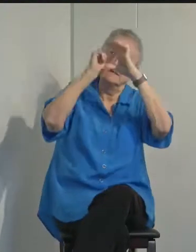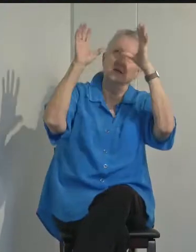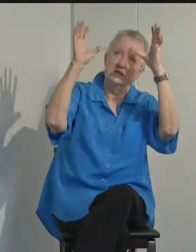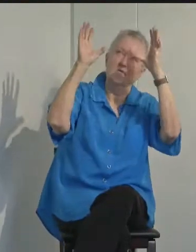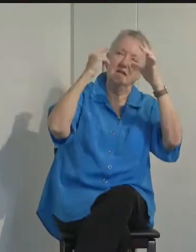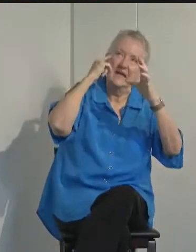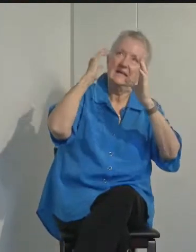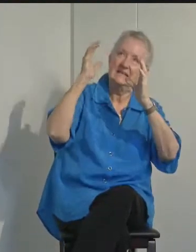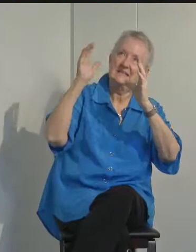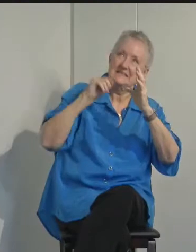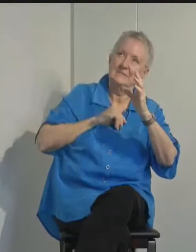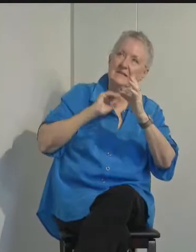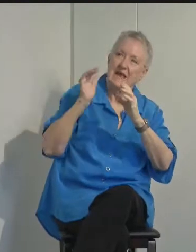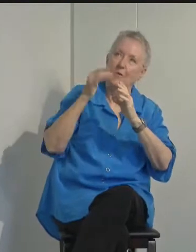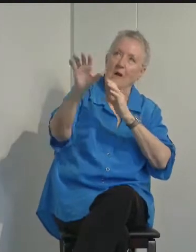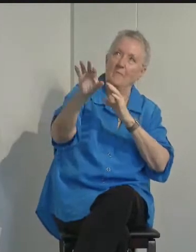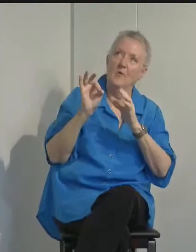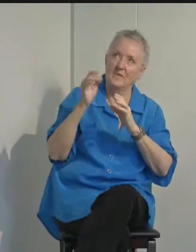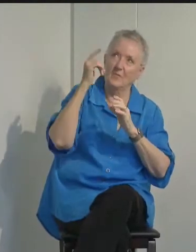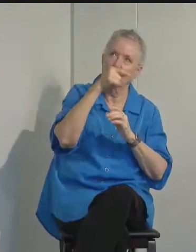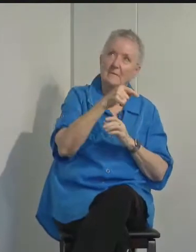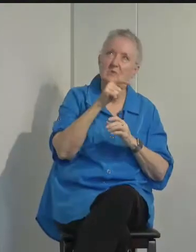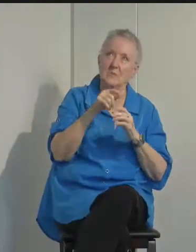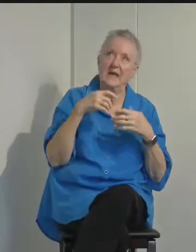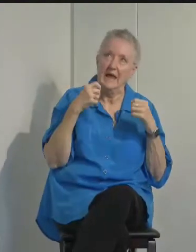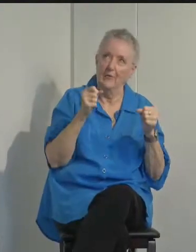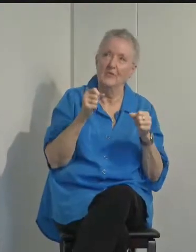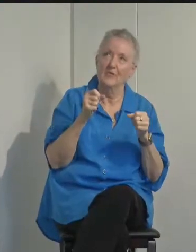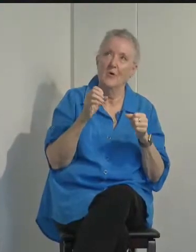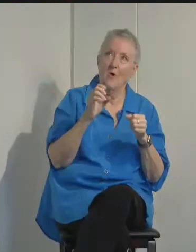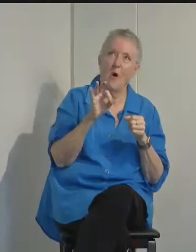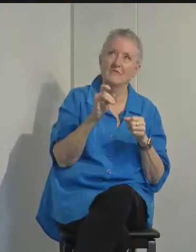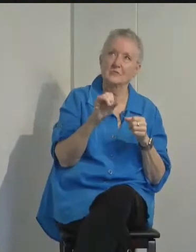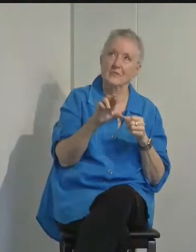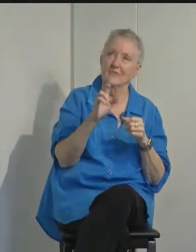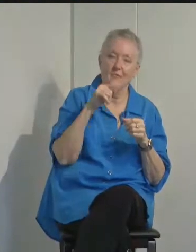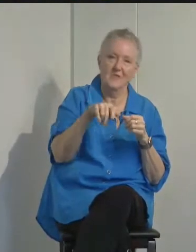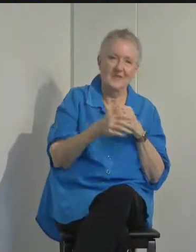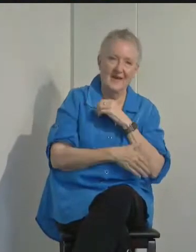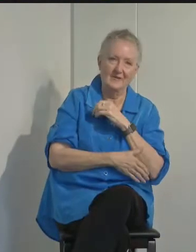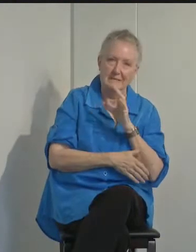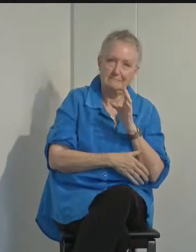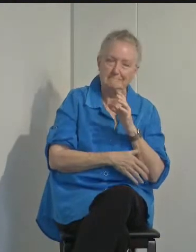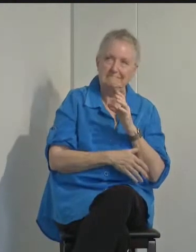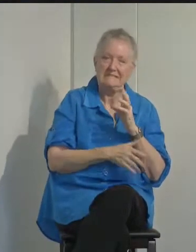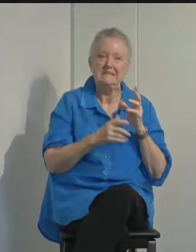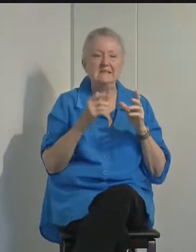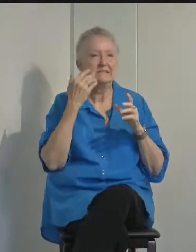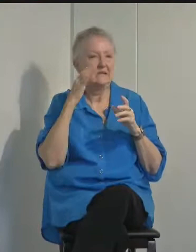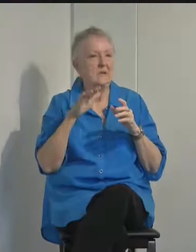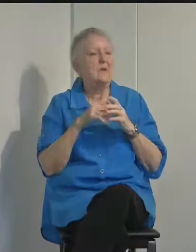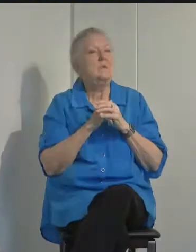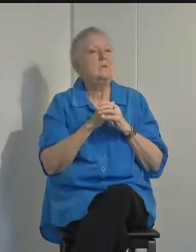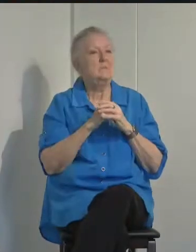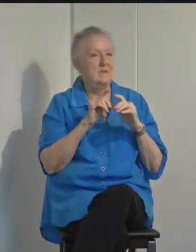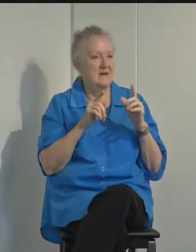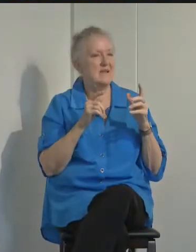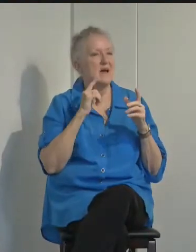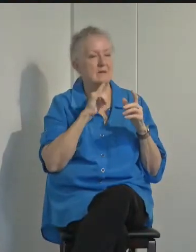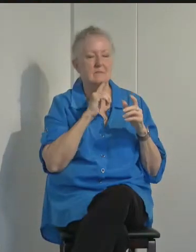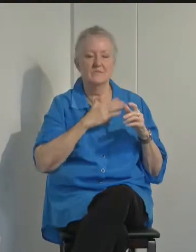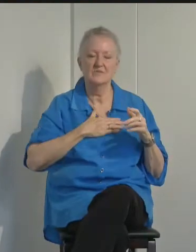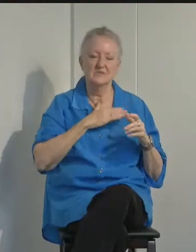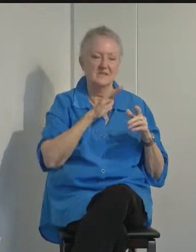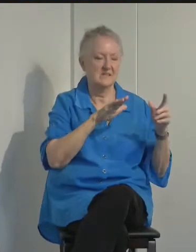accepted our appointment for him to be health officer for our county. I appreciate his unwavering commitment